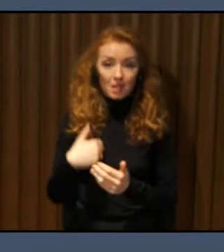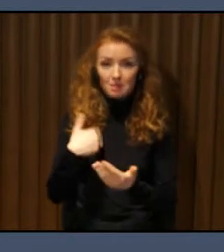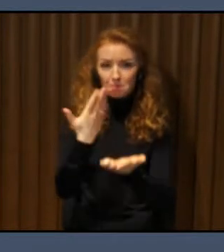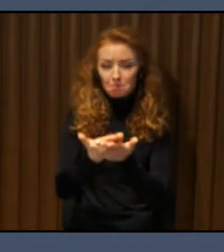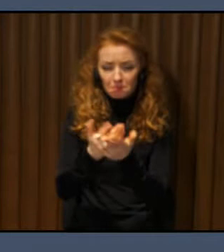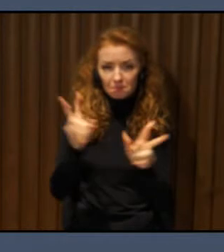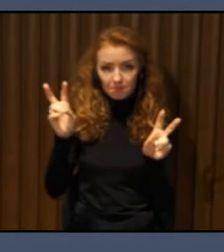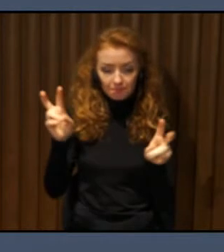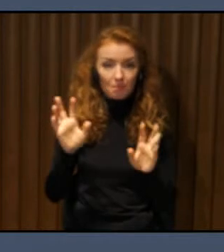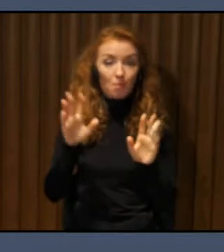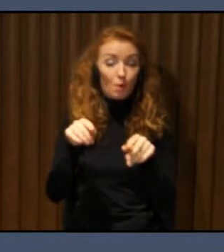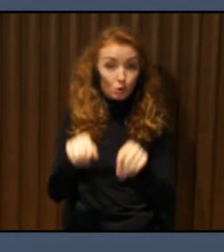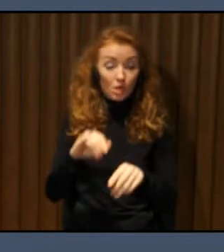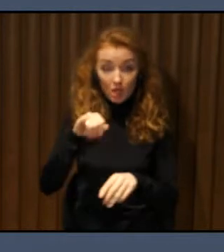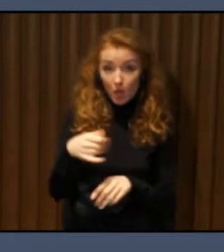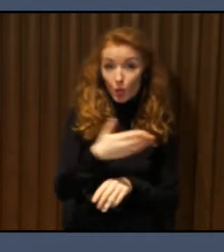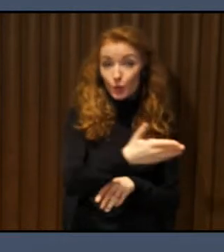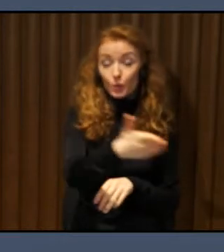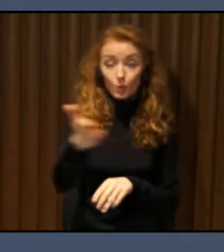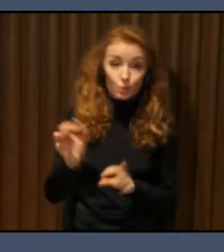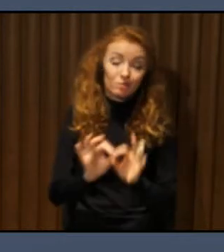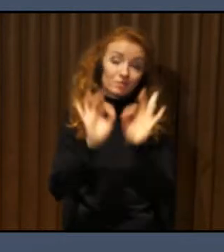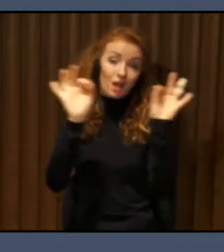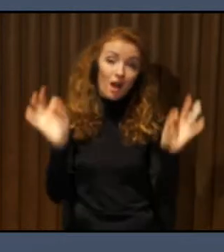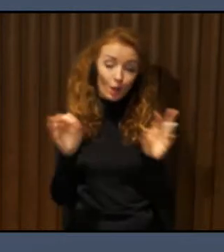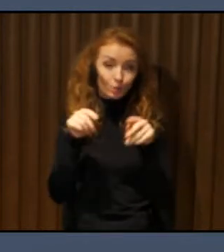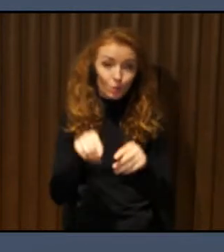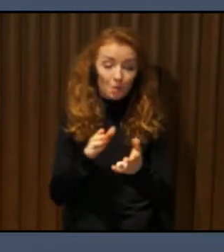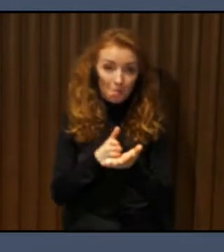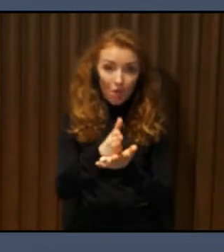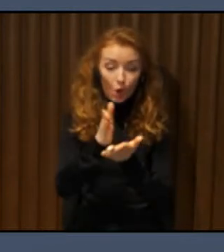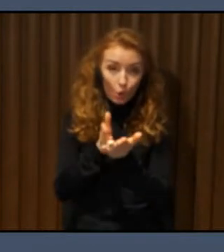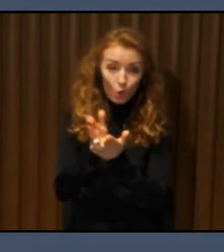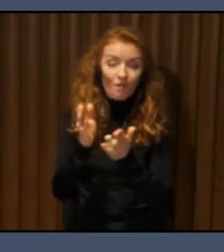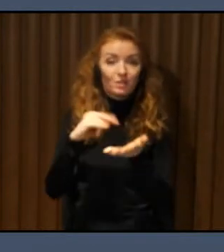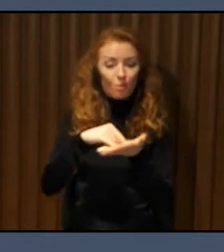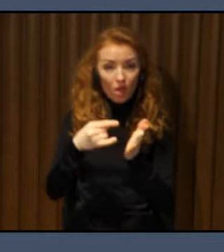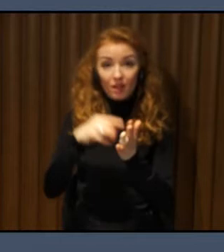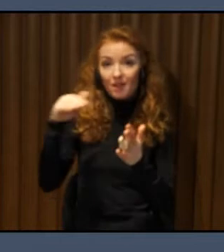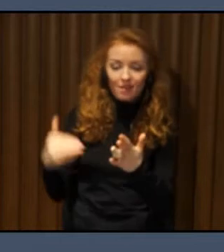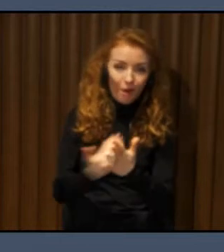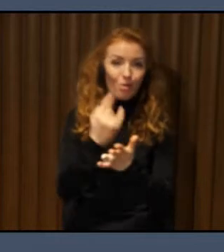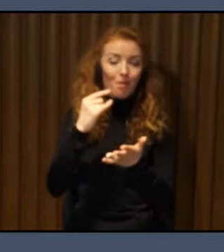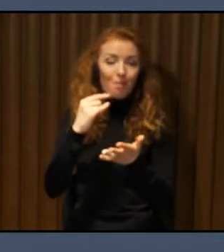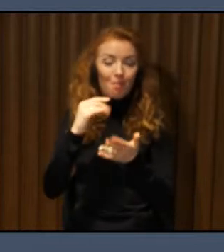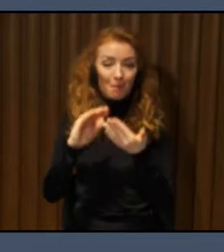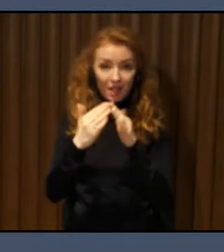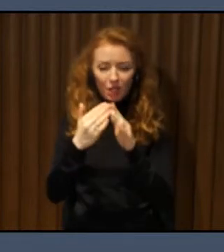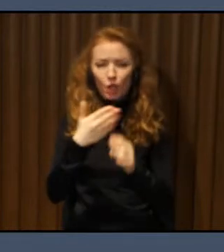this. If you start an accessibility project in a new city, you are like in a desert. So